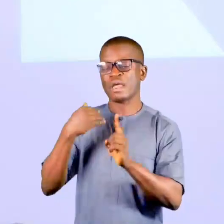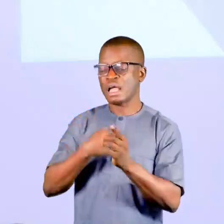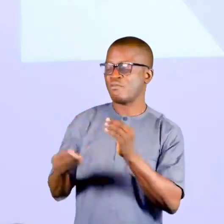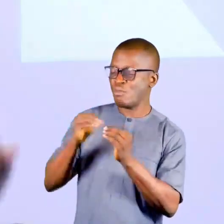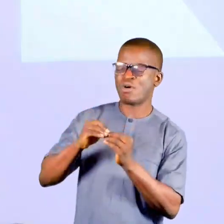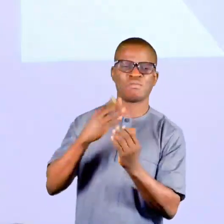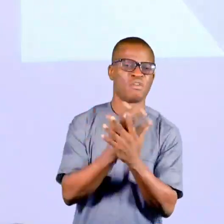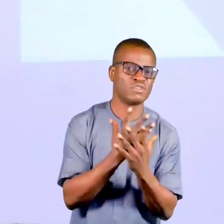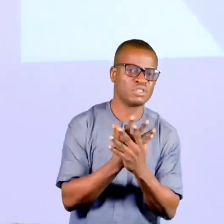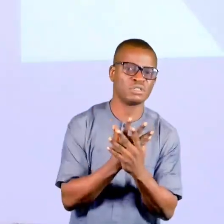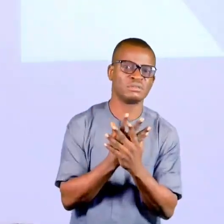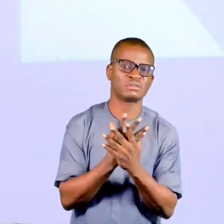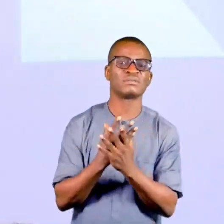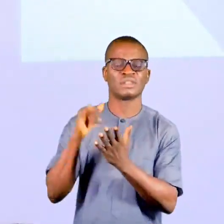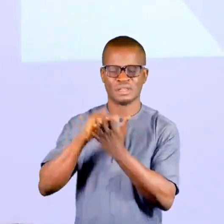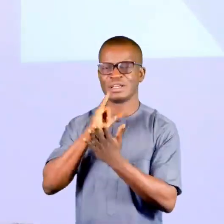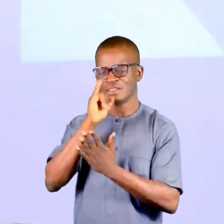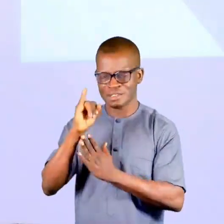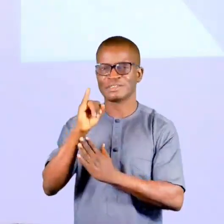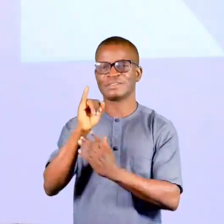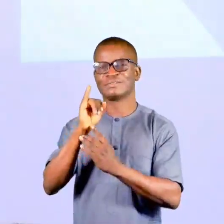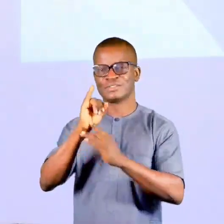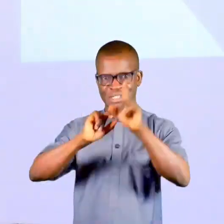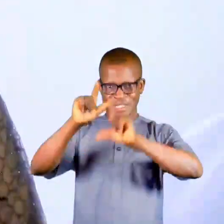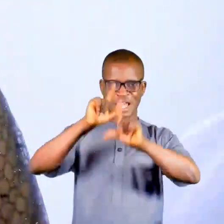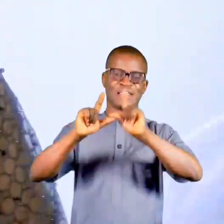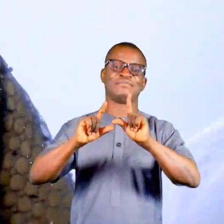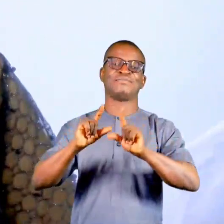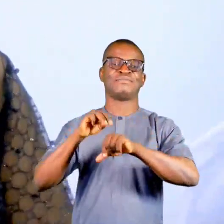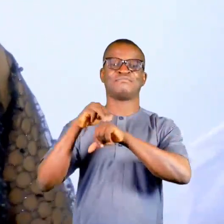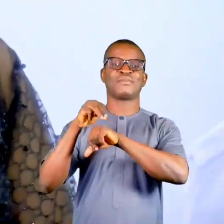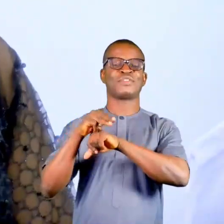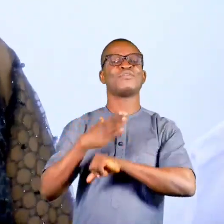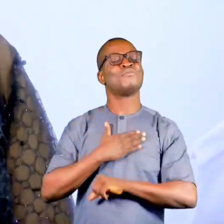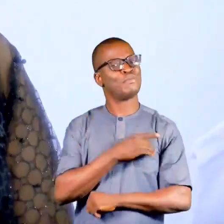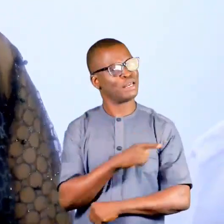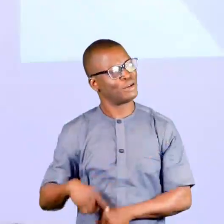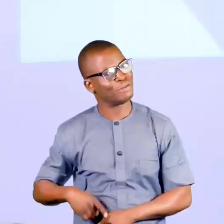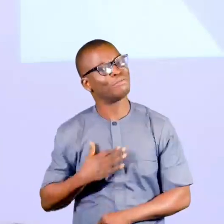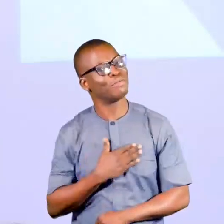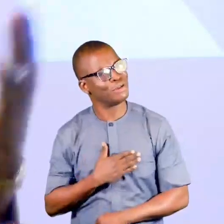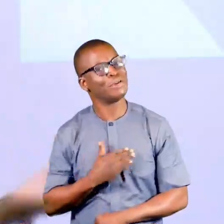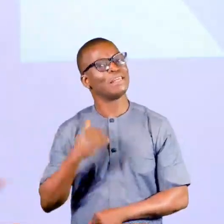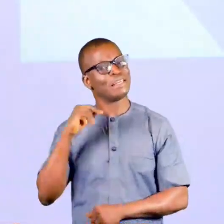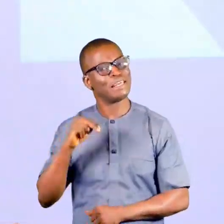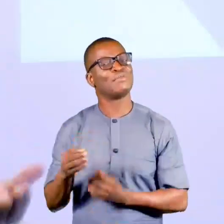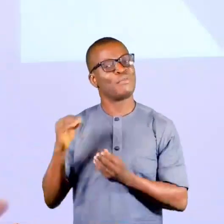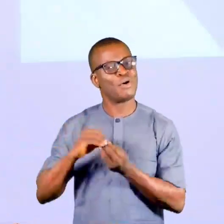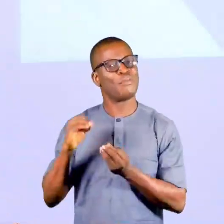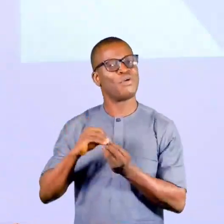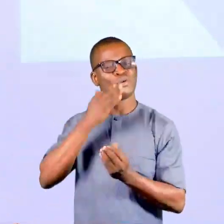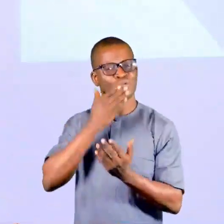convictions and we have less impunity, that is what sends a message. So, my lords, we need more quality